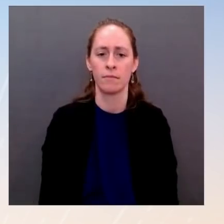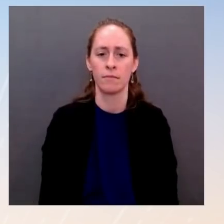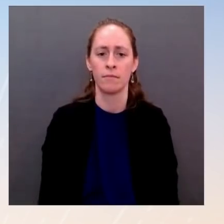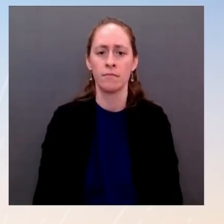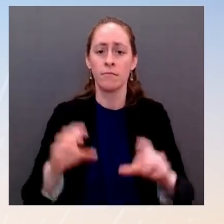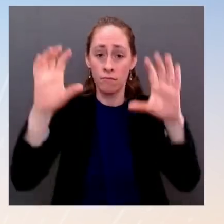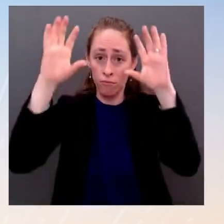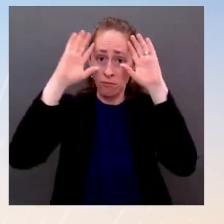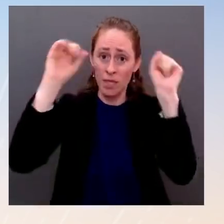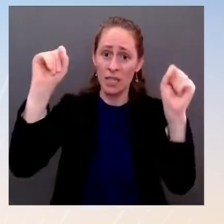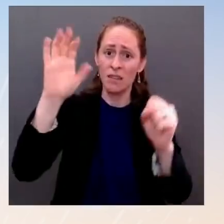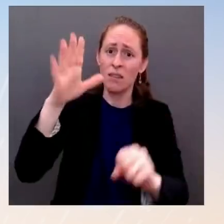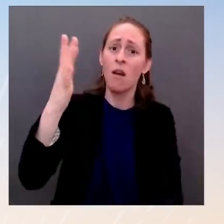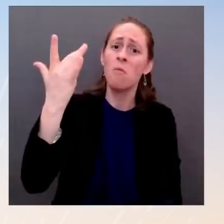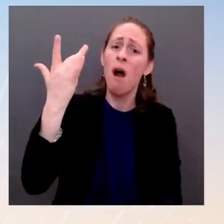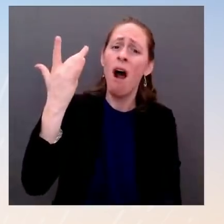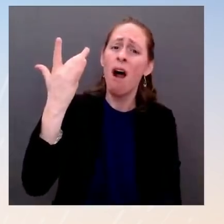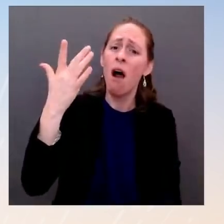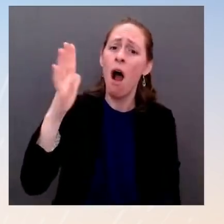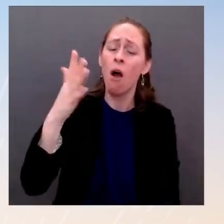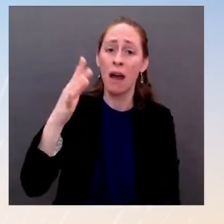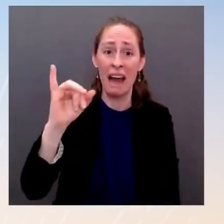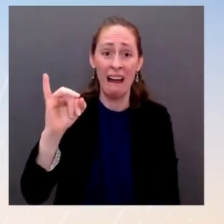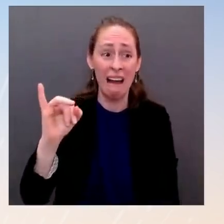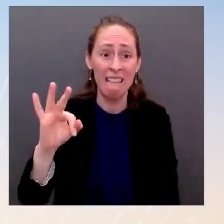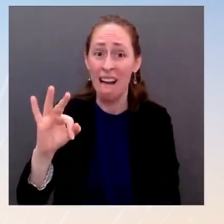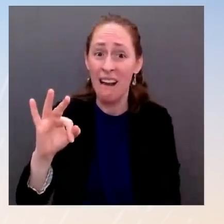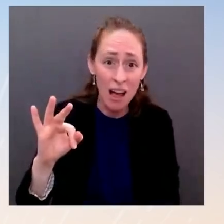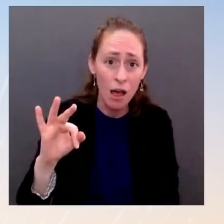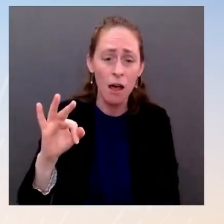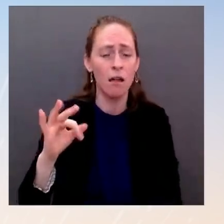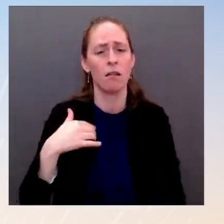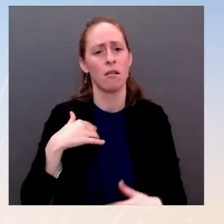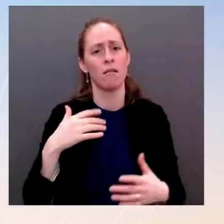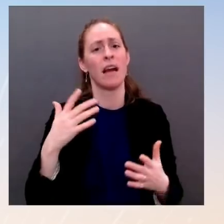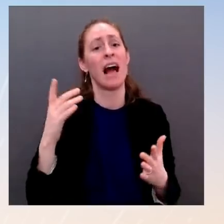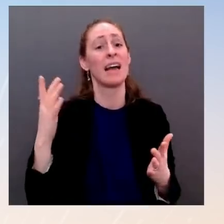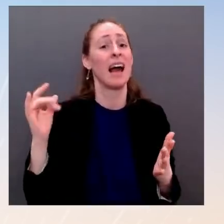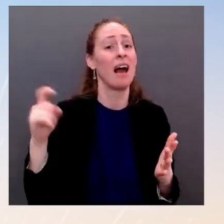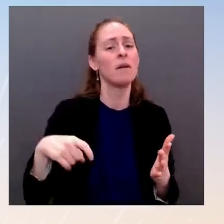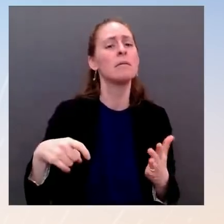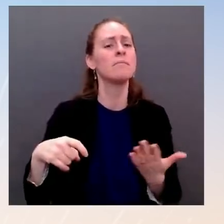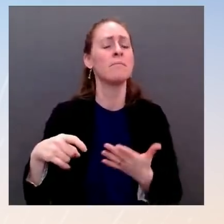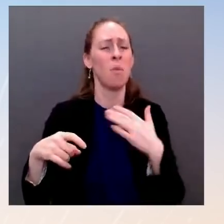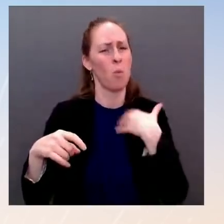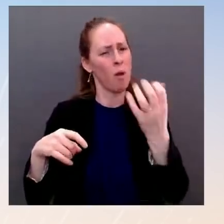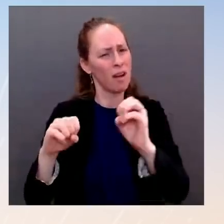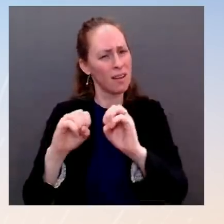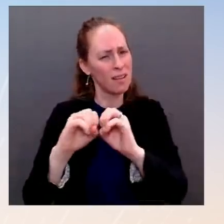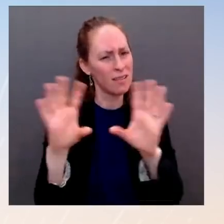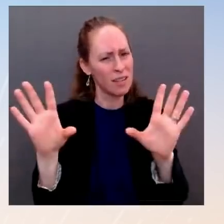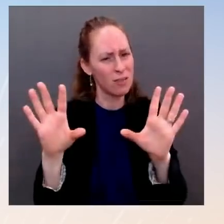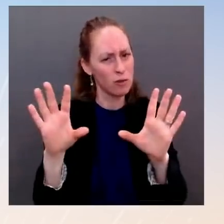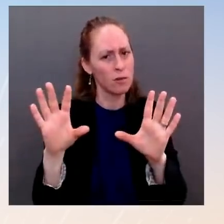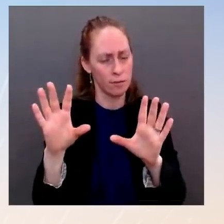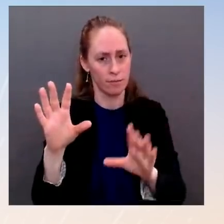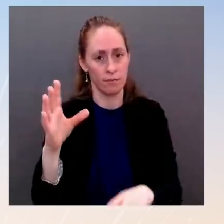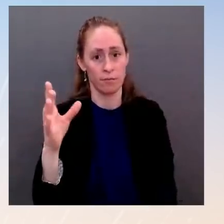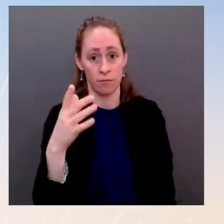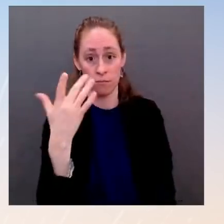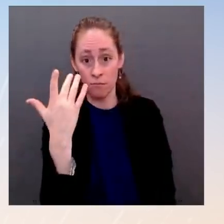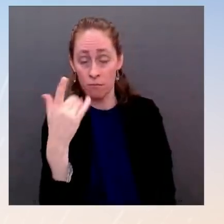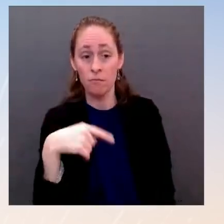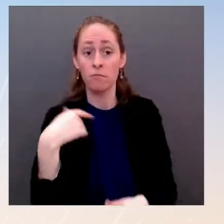want to be very clear about something. These deployments of U.S. servicemembers to Poland, to Romania, to Germany, these are not